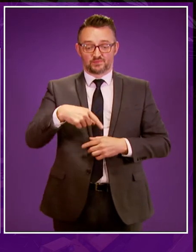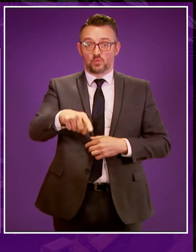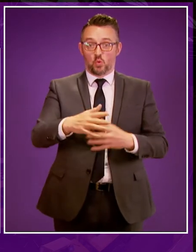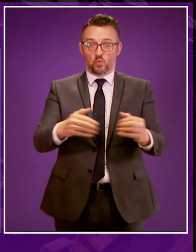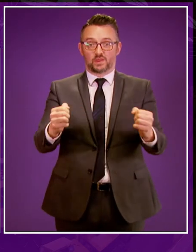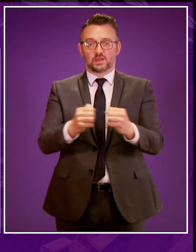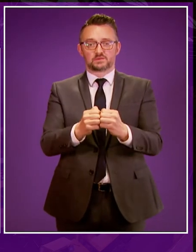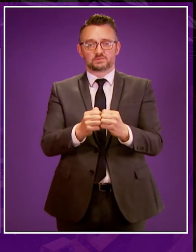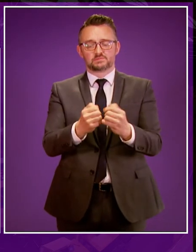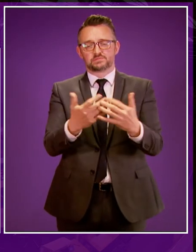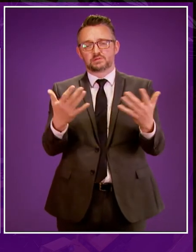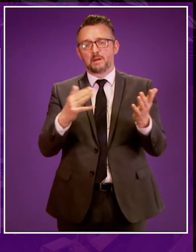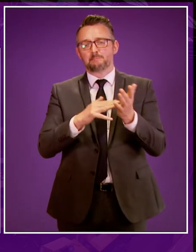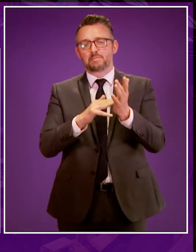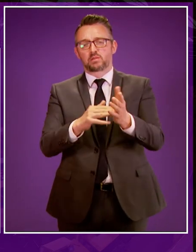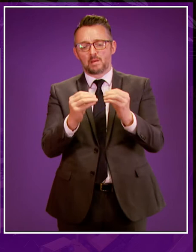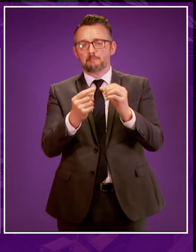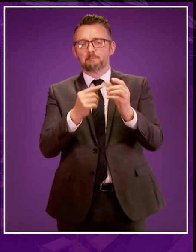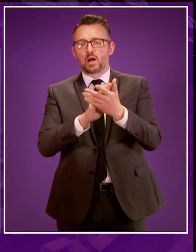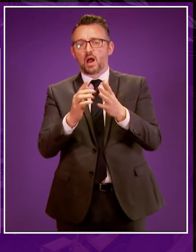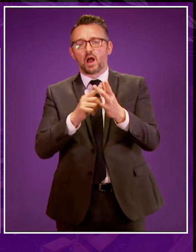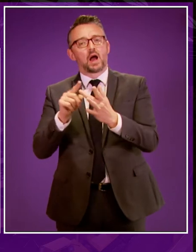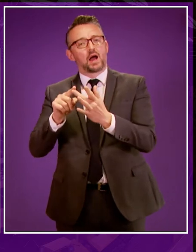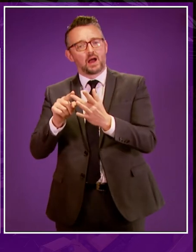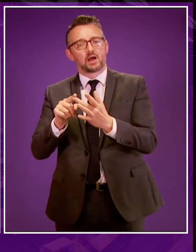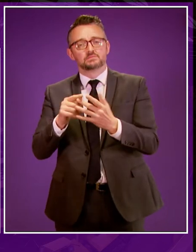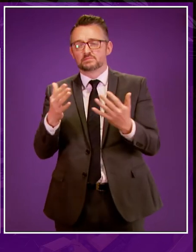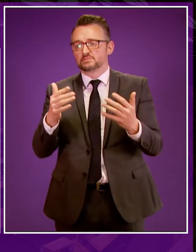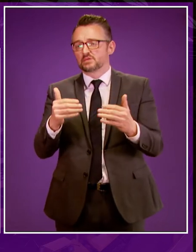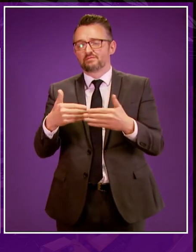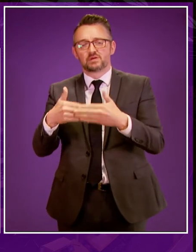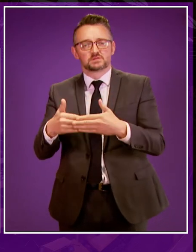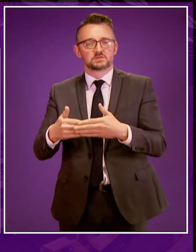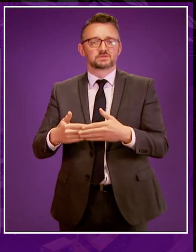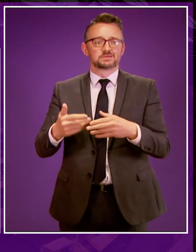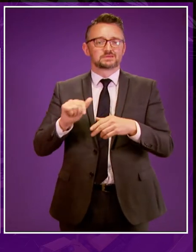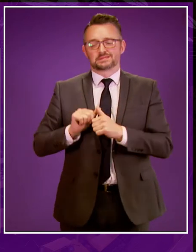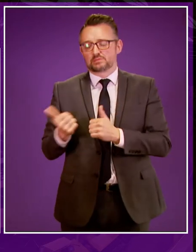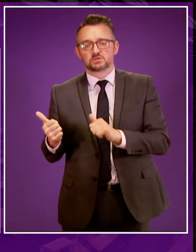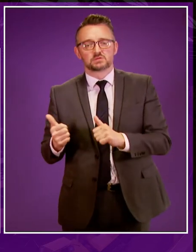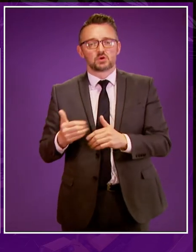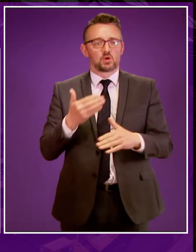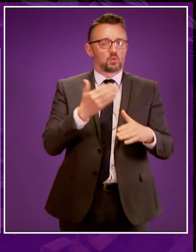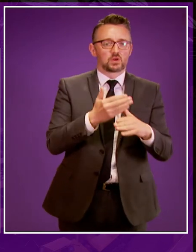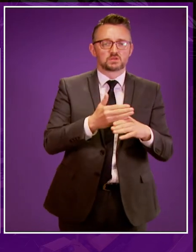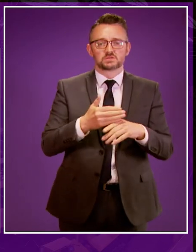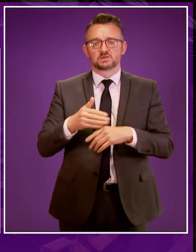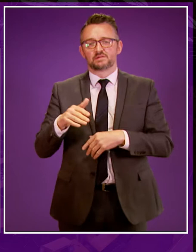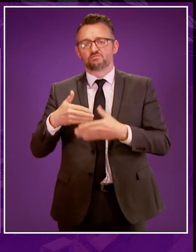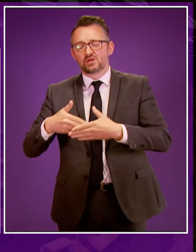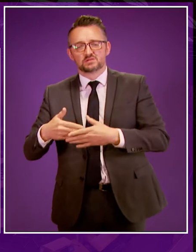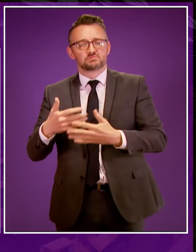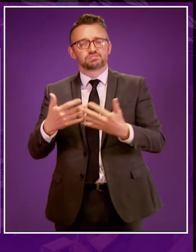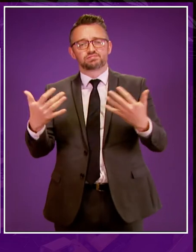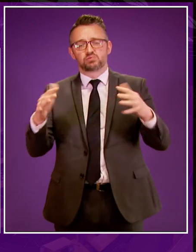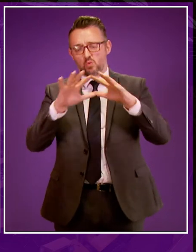weekend, several million Baha'is and countless more friends, neighbours, family and co-workers gathered in